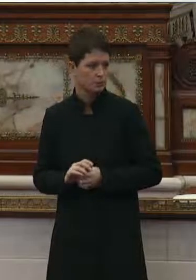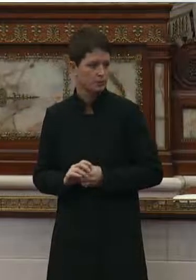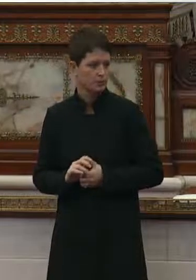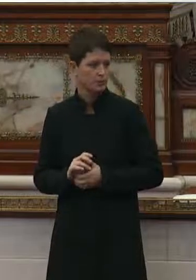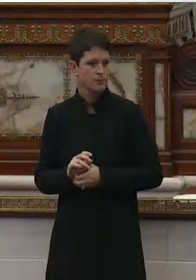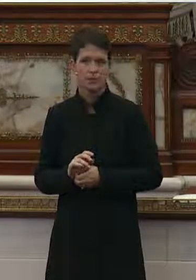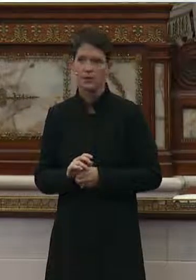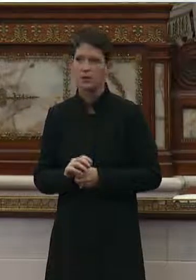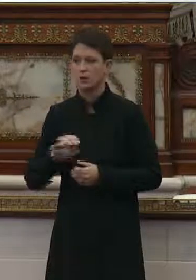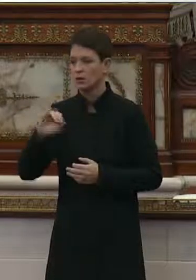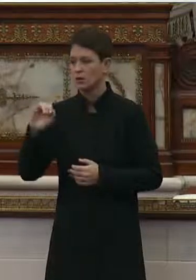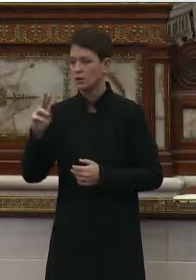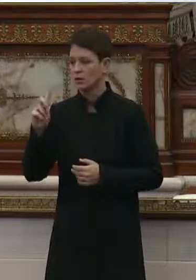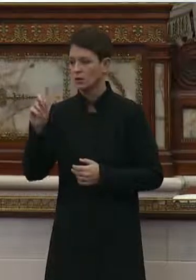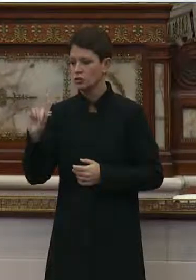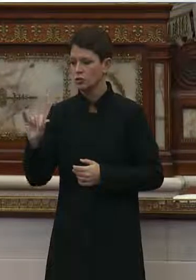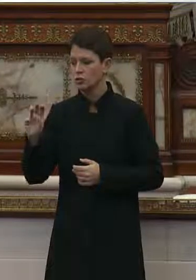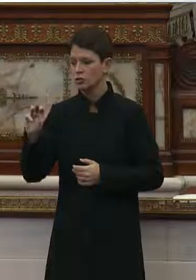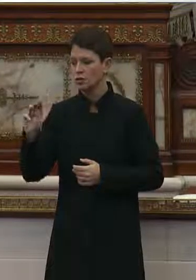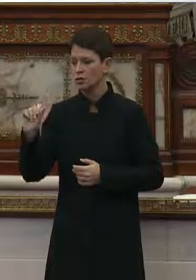I believe it was Judy Martin.